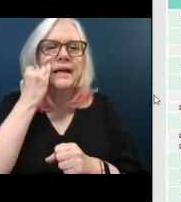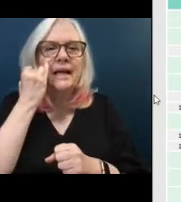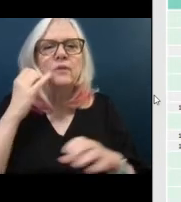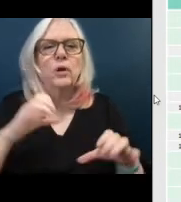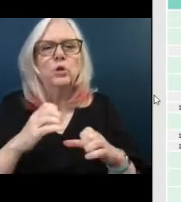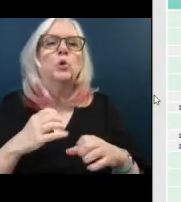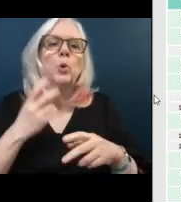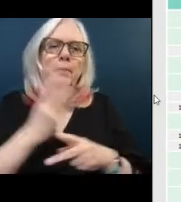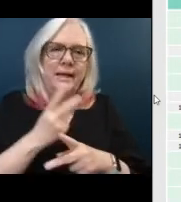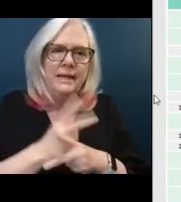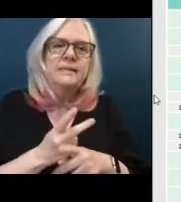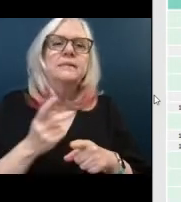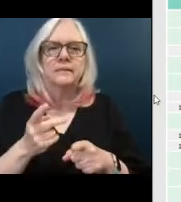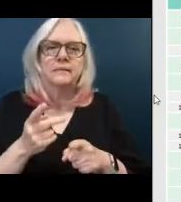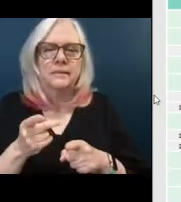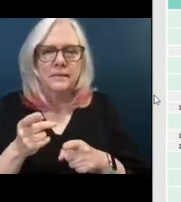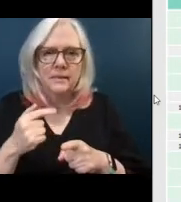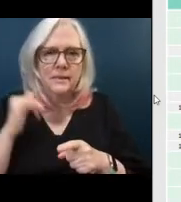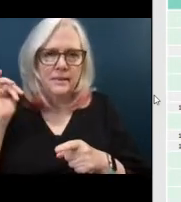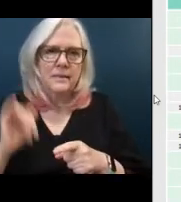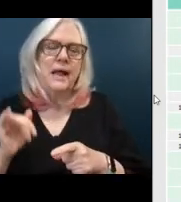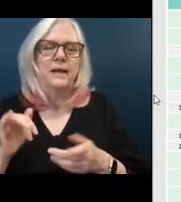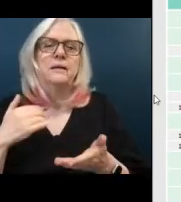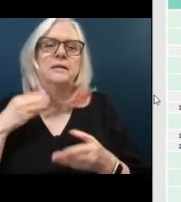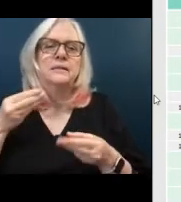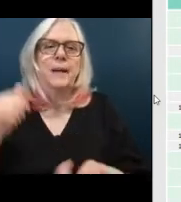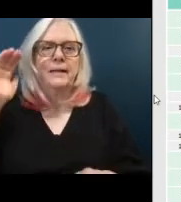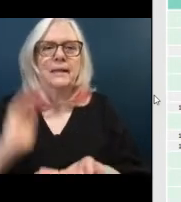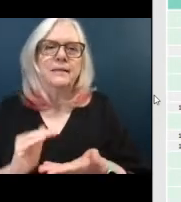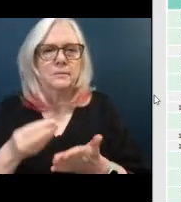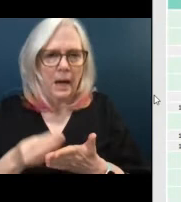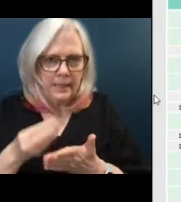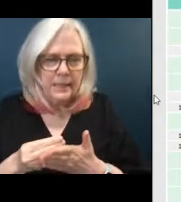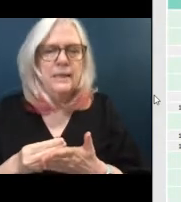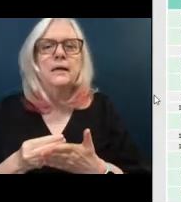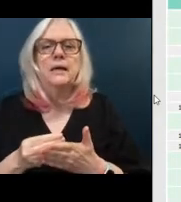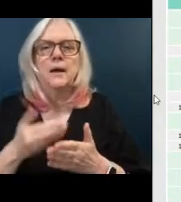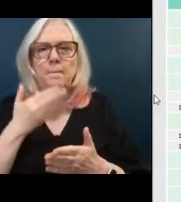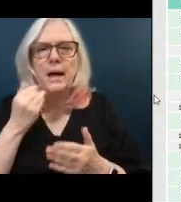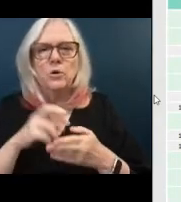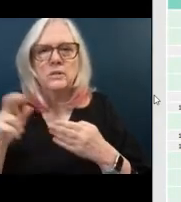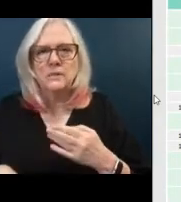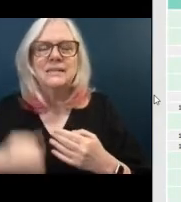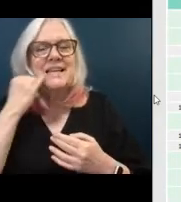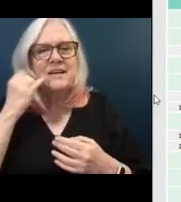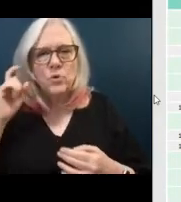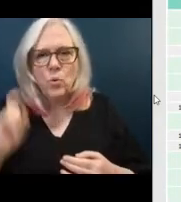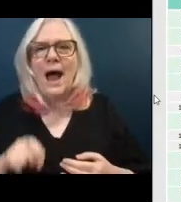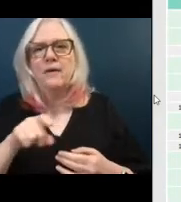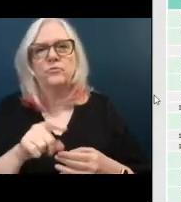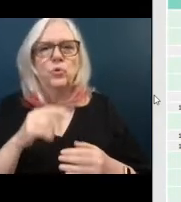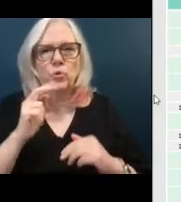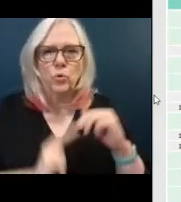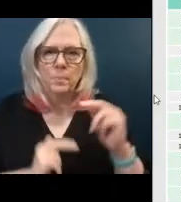and we have a greater result uh if you have to rebuild a road from base up it magnifies the